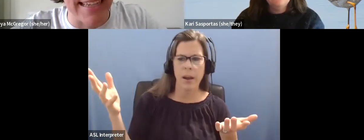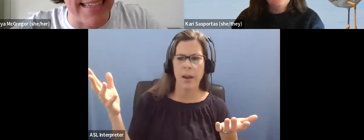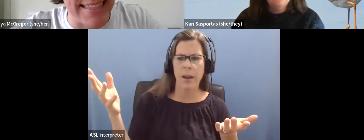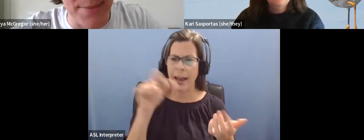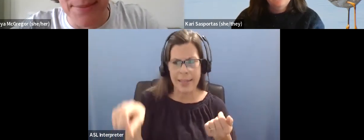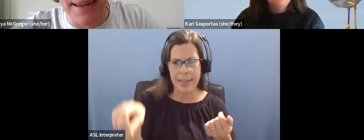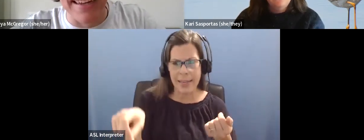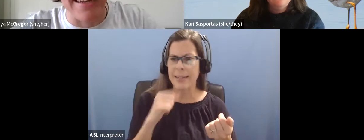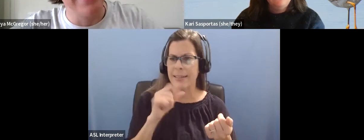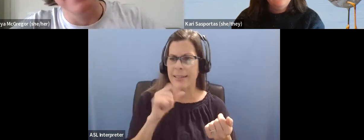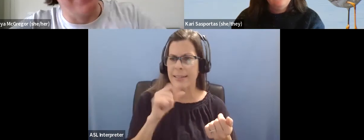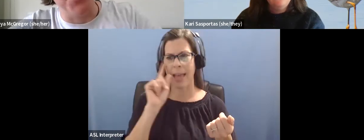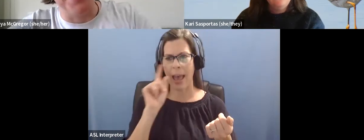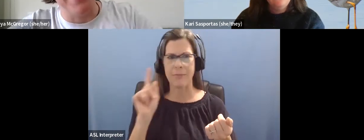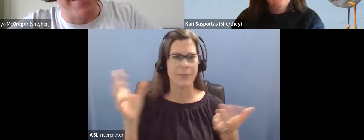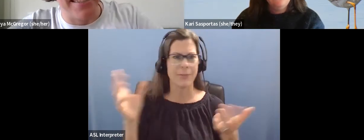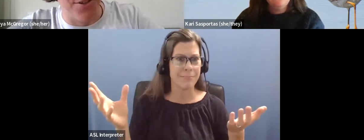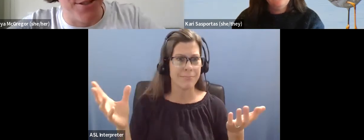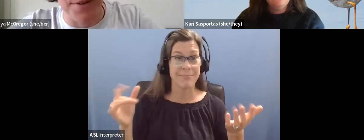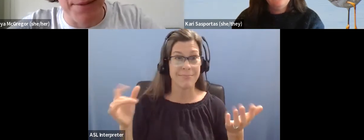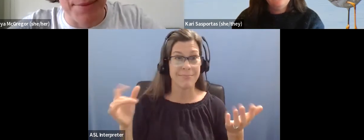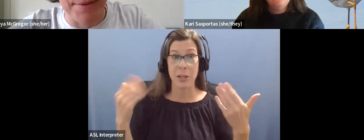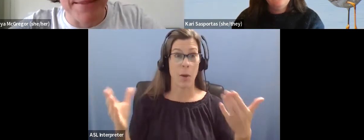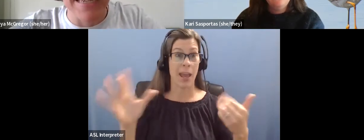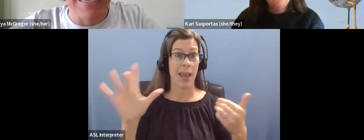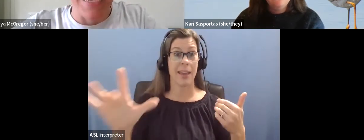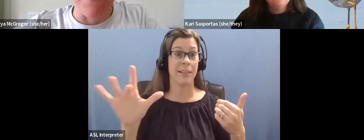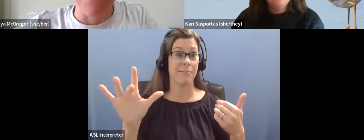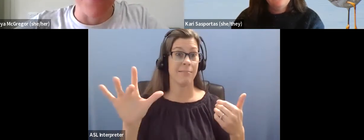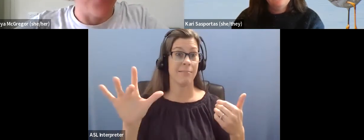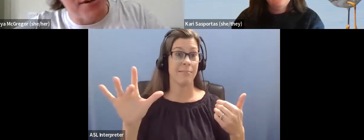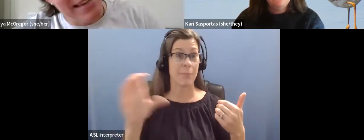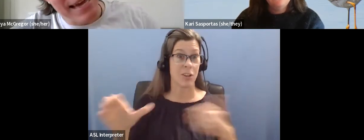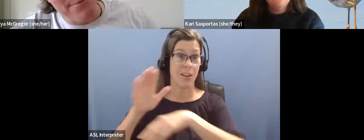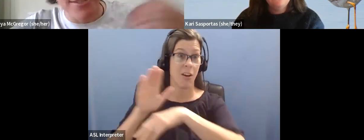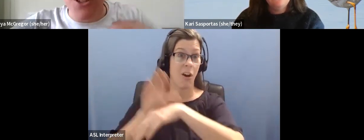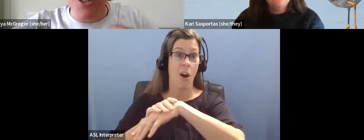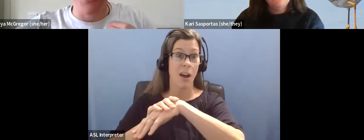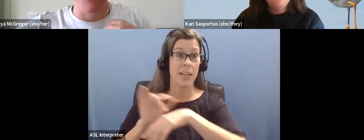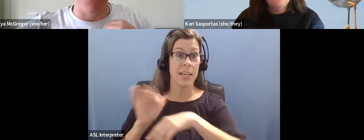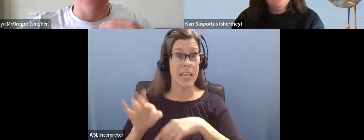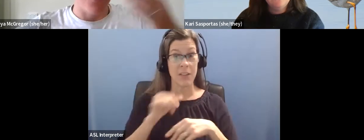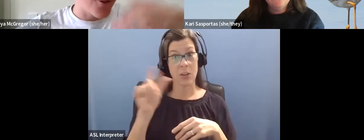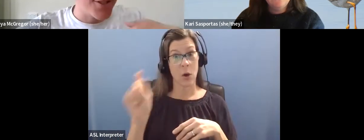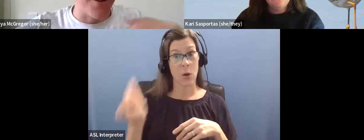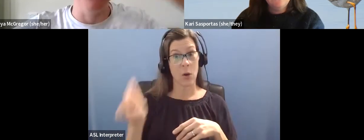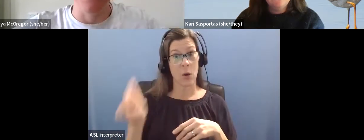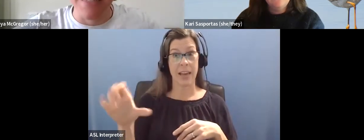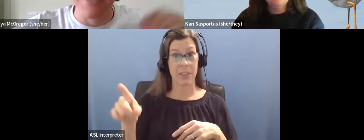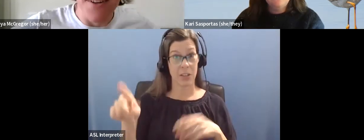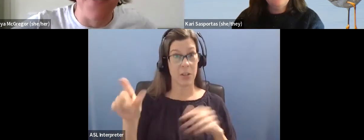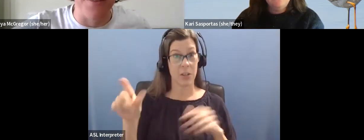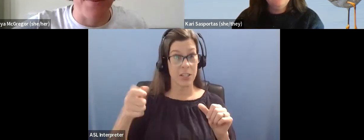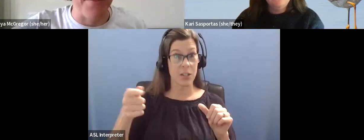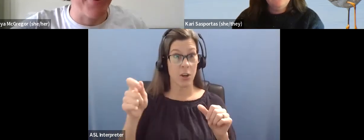really not a thing that needs to be debated. Just do it. Doesn't cause you any problems. Um, if you don't need the captions, you can turn them off for your screen,